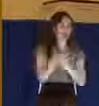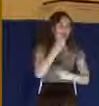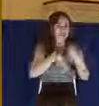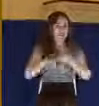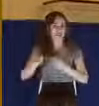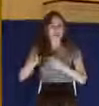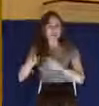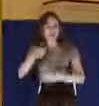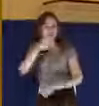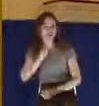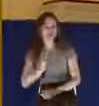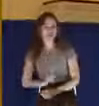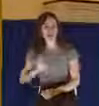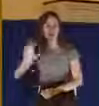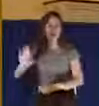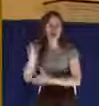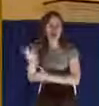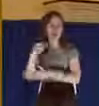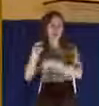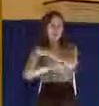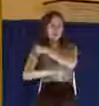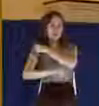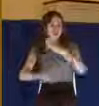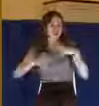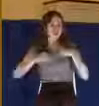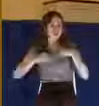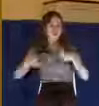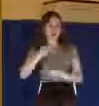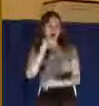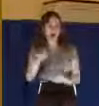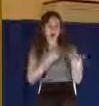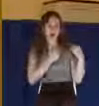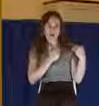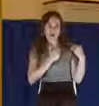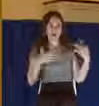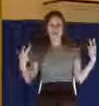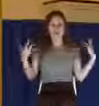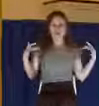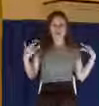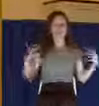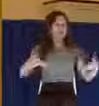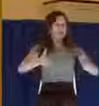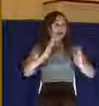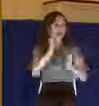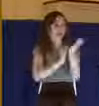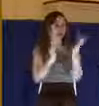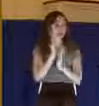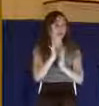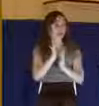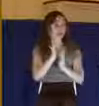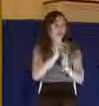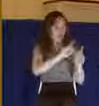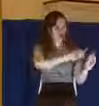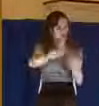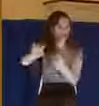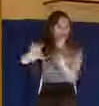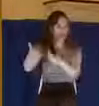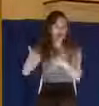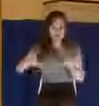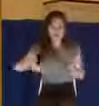political expediency, he allows Jesus to be put to death. And they're there in that